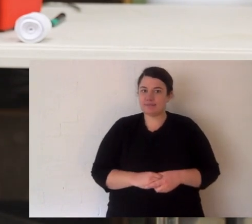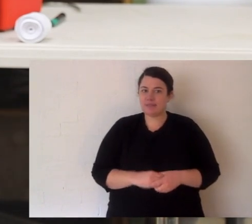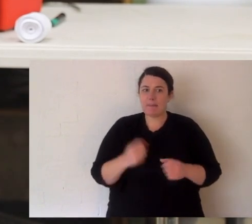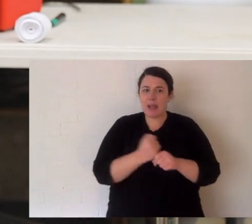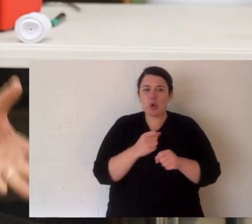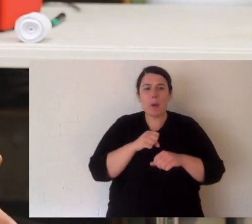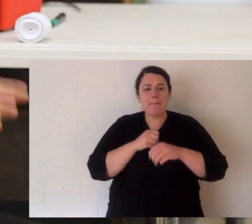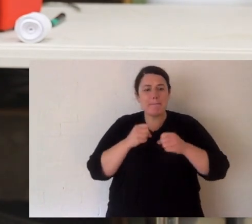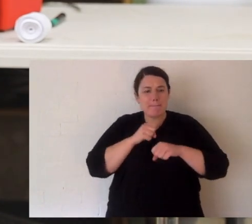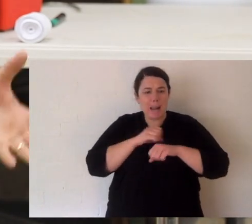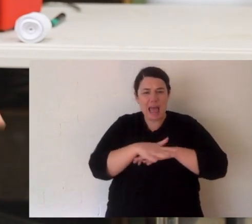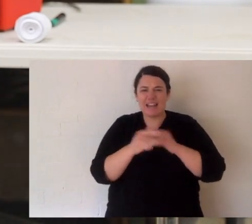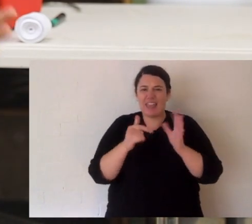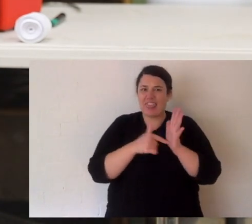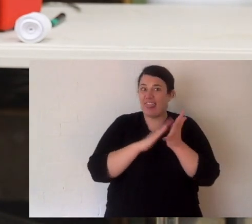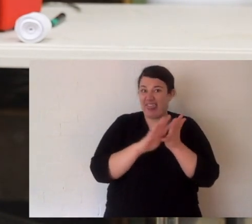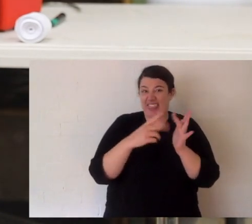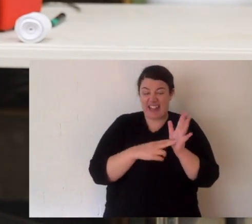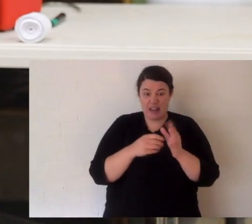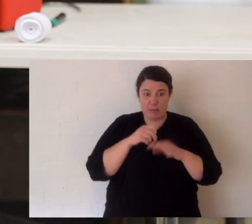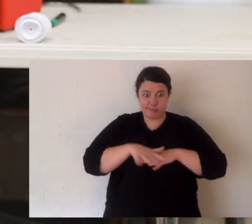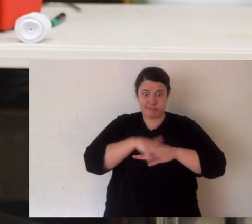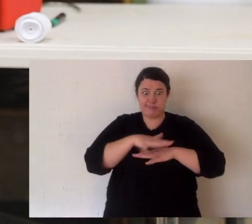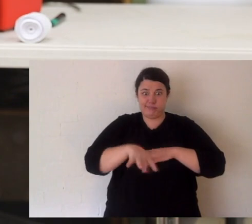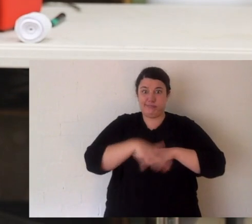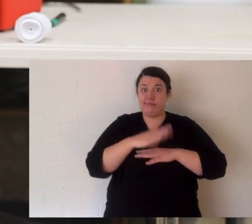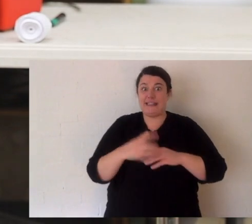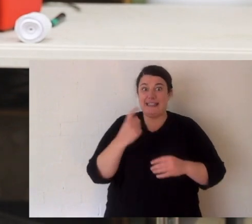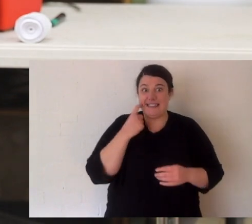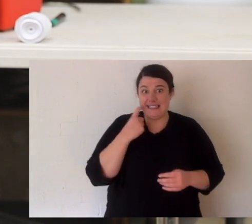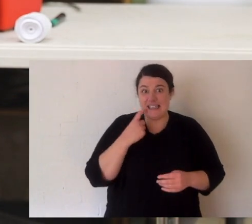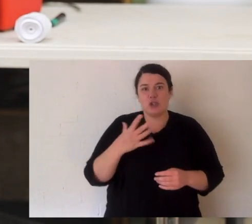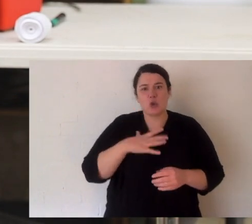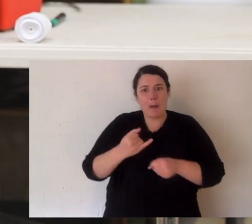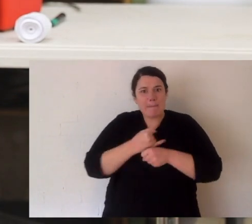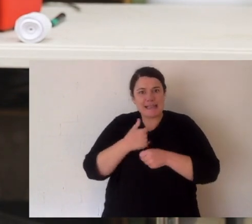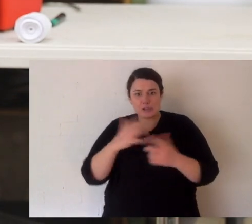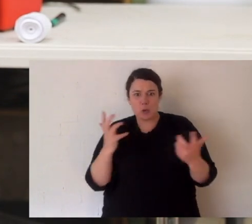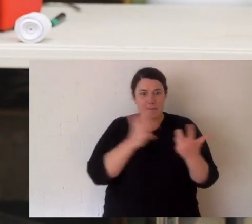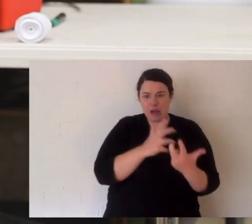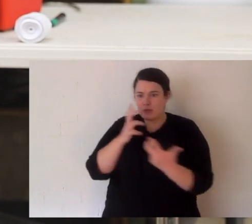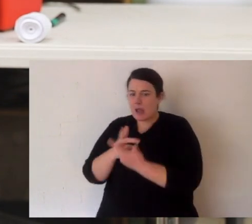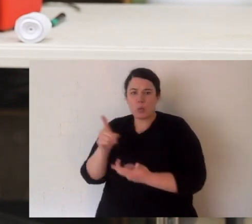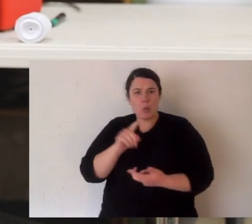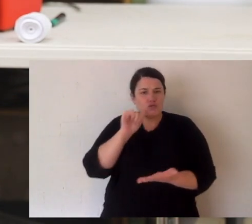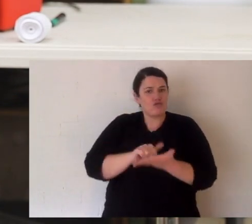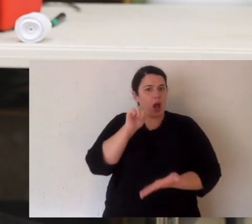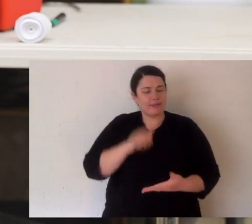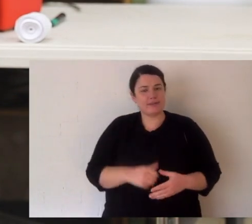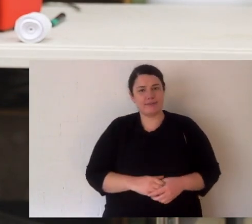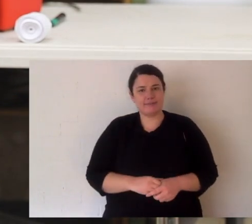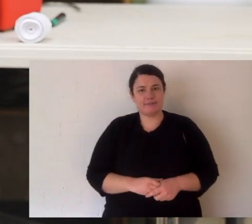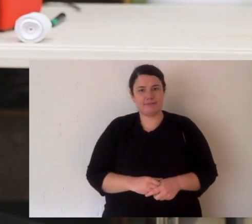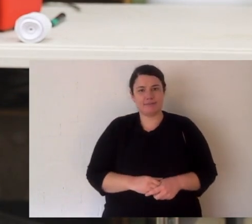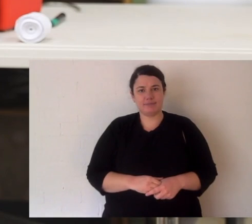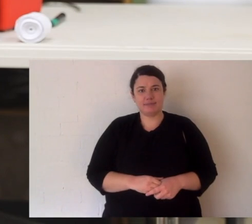It's very different than a tiger snake and the antivenom needs to represent that appropriately. Now these snakes that we keep here